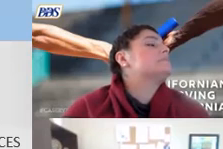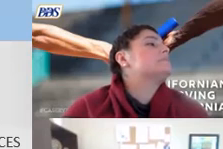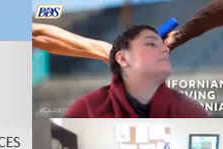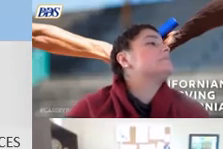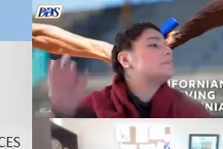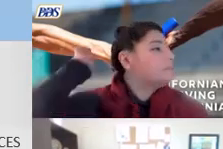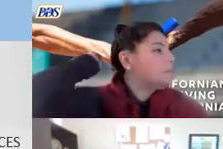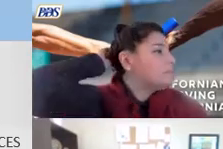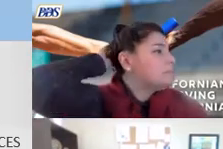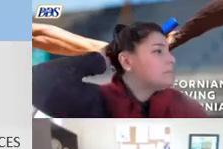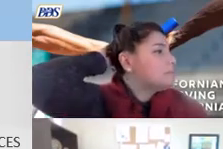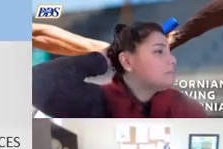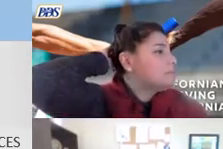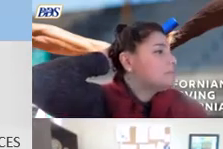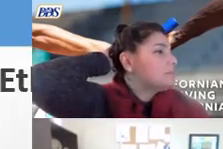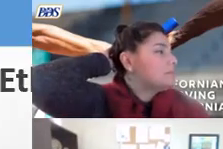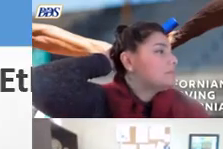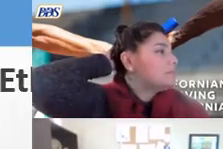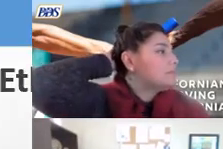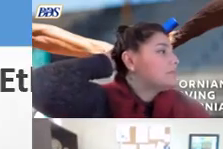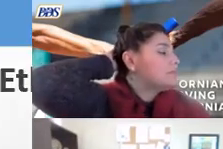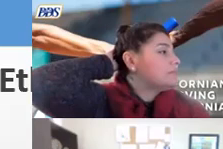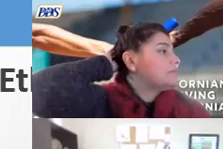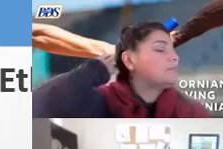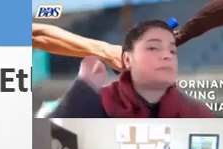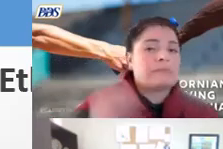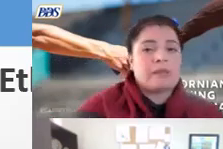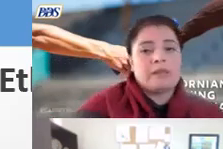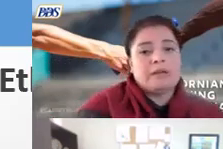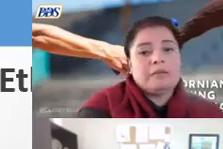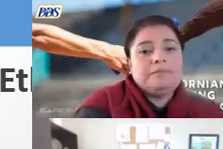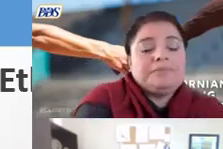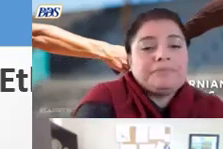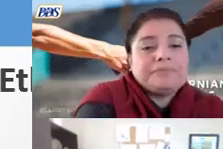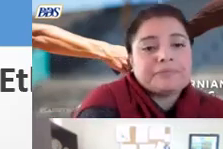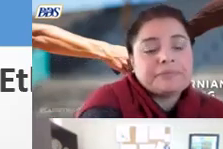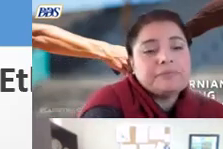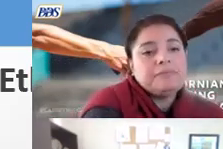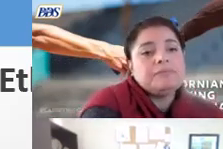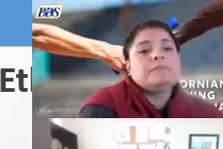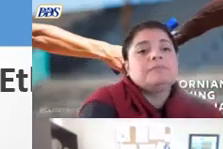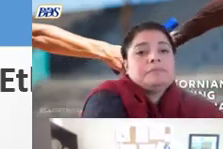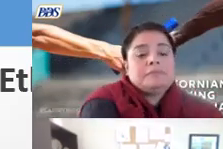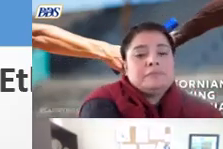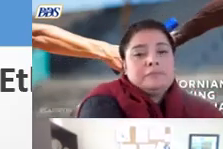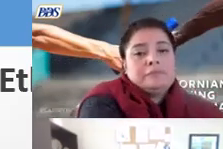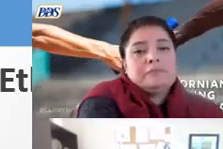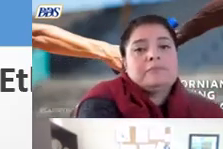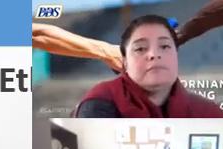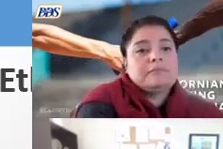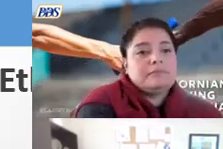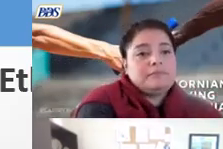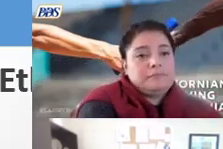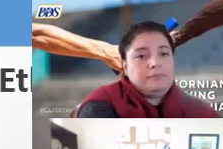see on the next slide uh the comparison by which uh different populations by